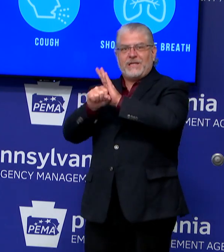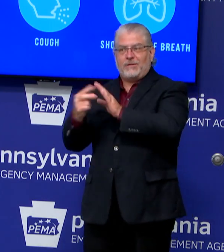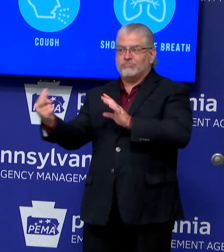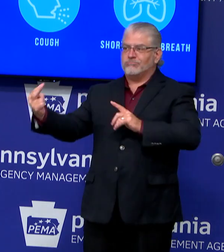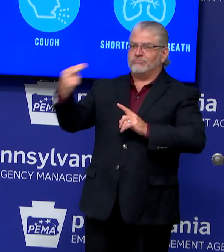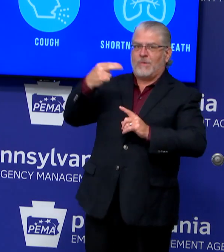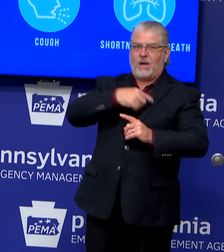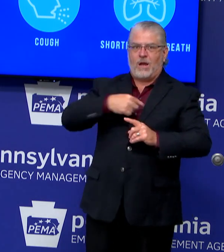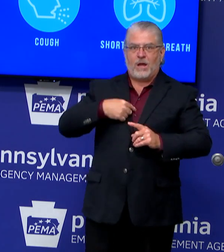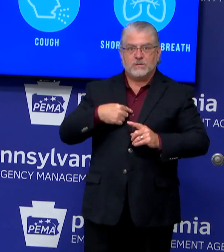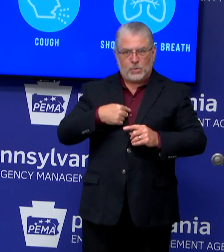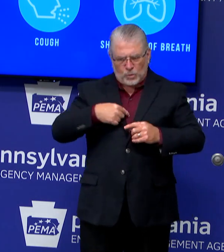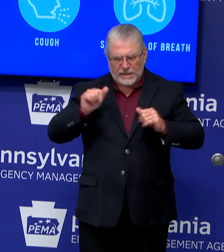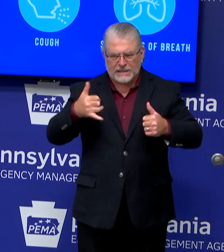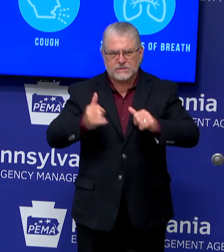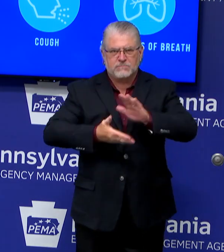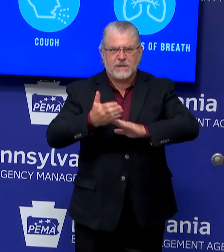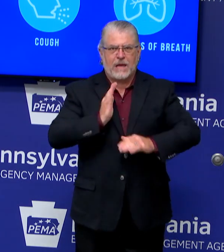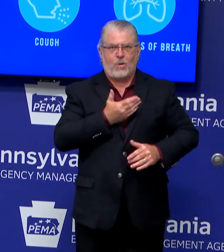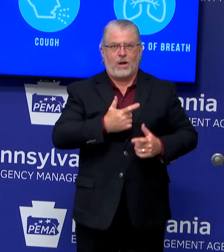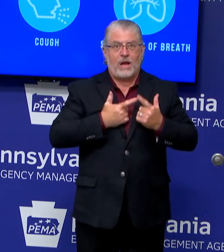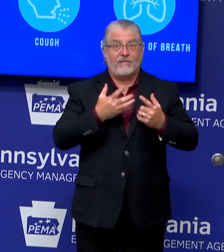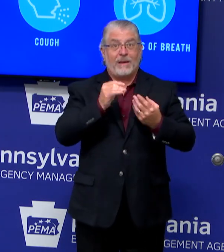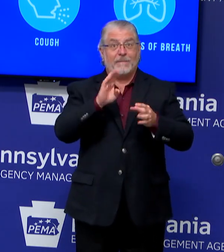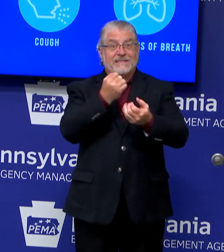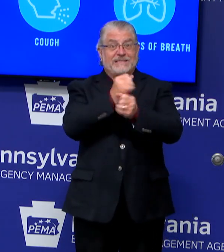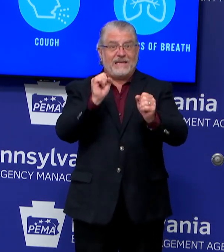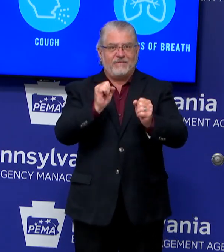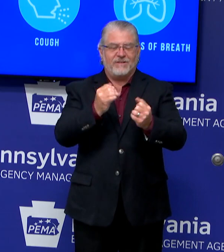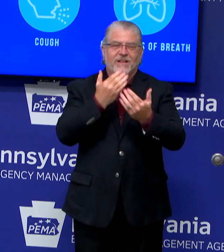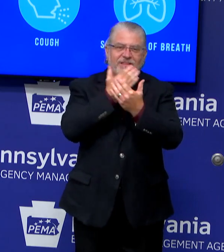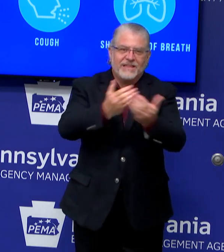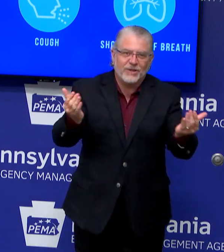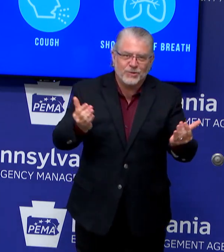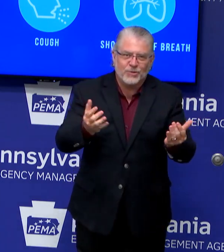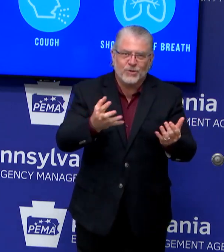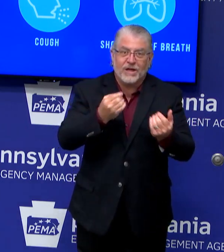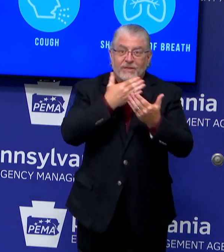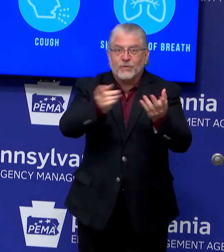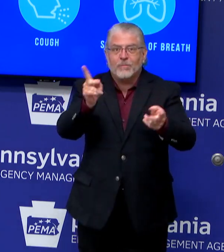So thank you very much. And thank you to Pennsylvania's. And I'll turn it over to Dr. Levine. Dr.